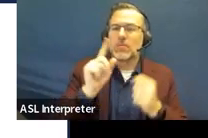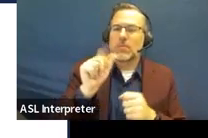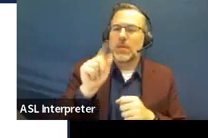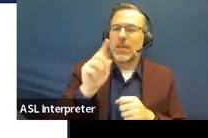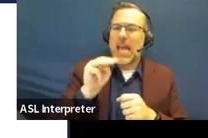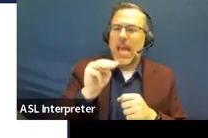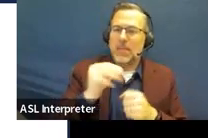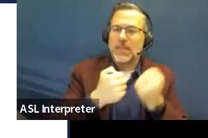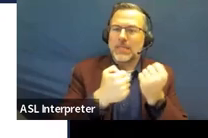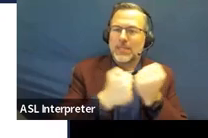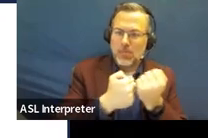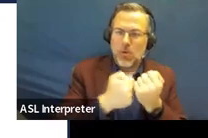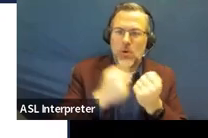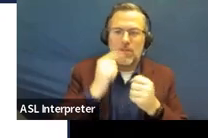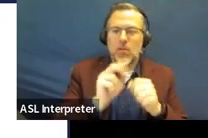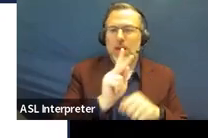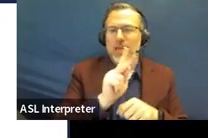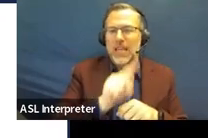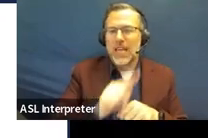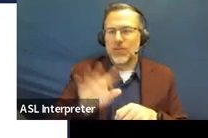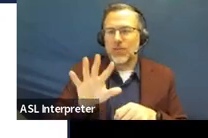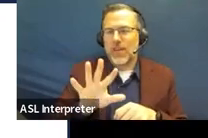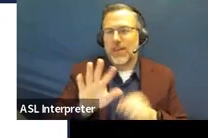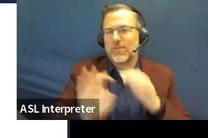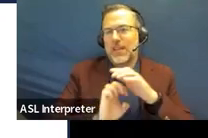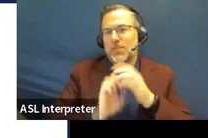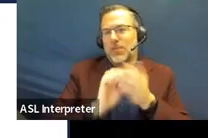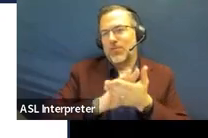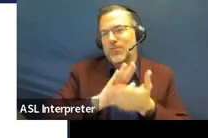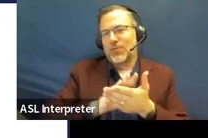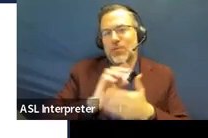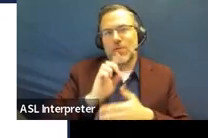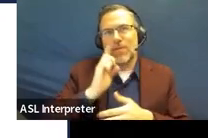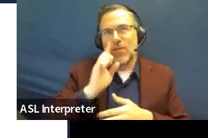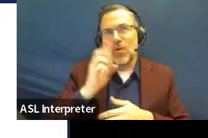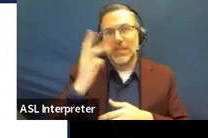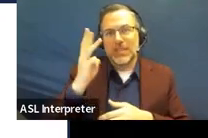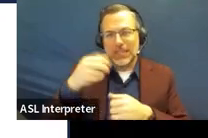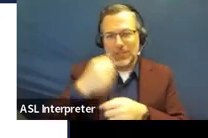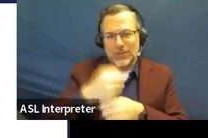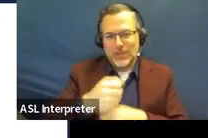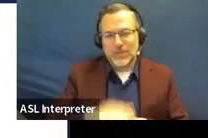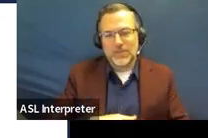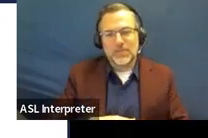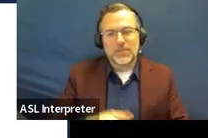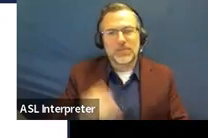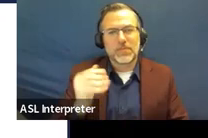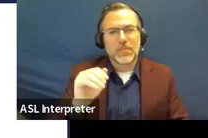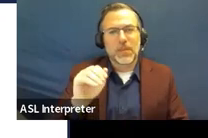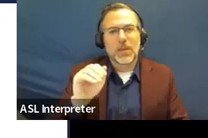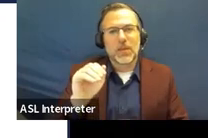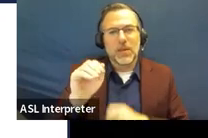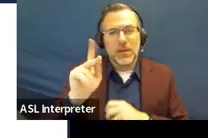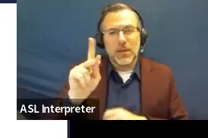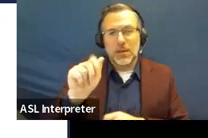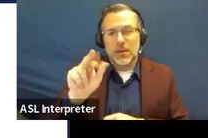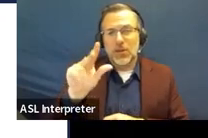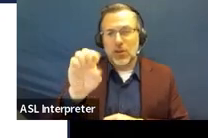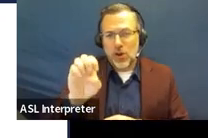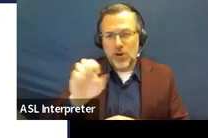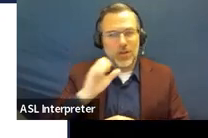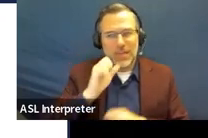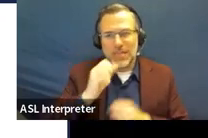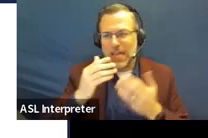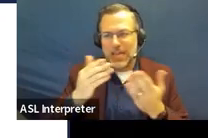elementary school for 16 years. Awesome. And Carly is unavailable right now, and Jennifer will be